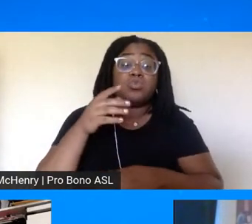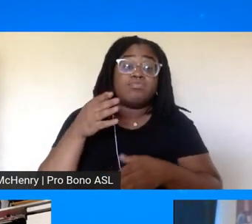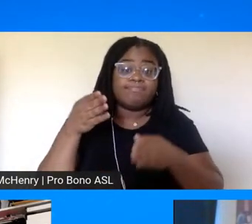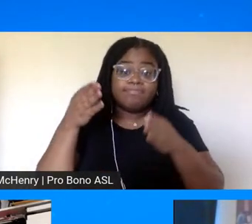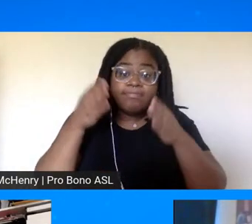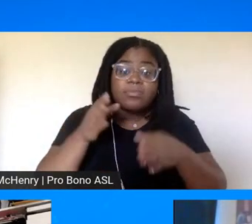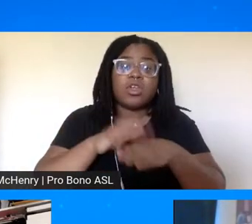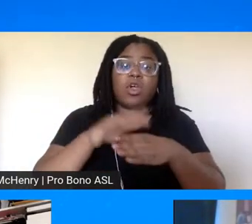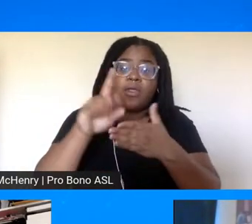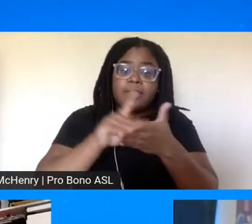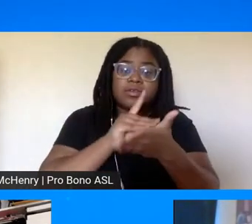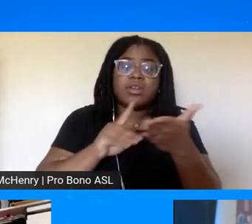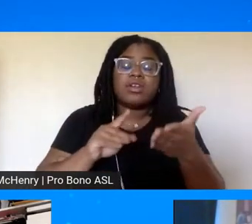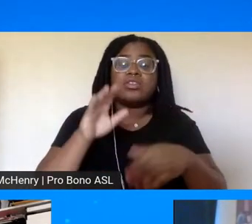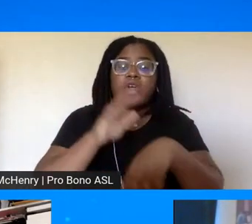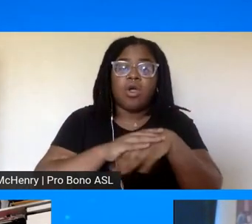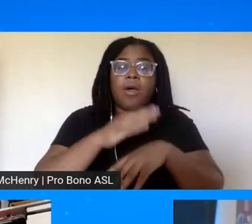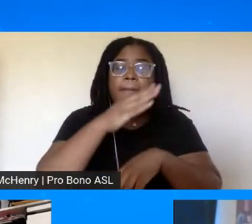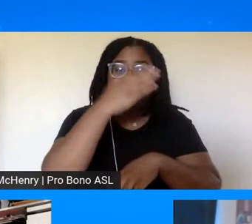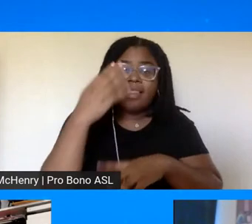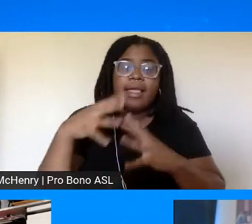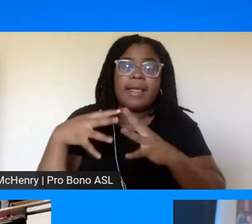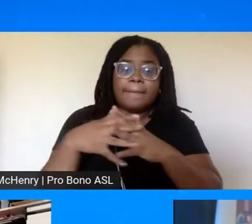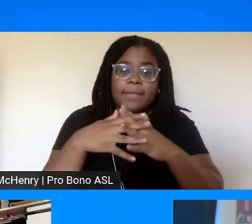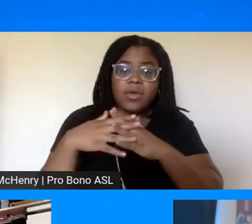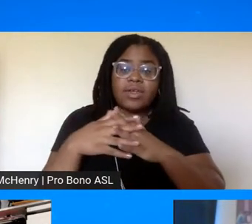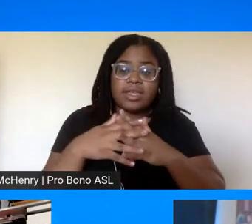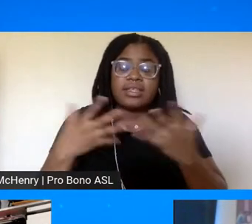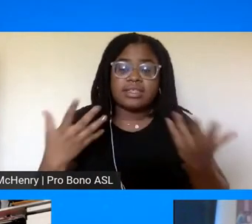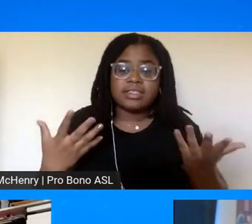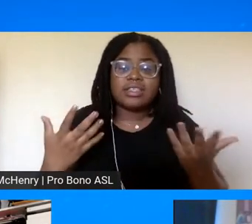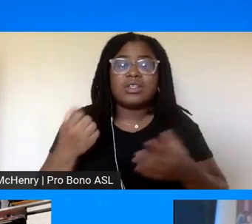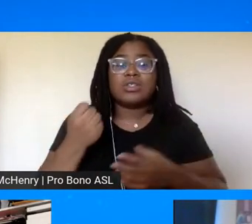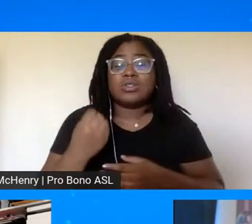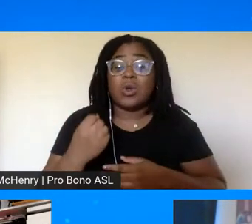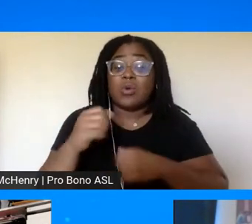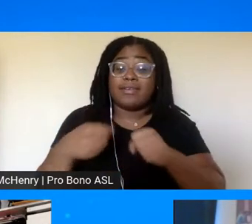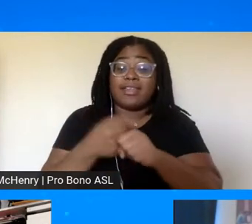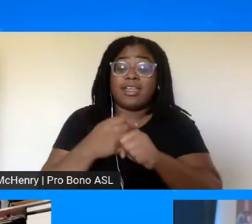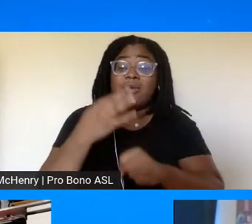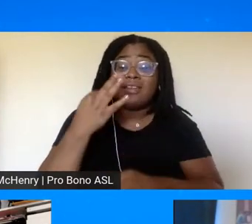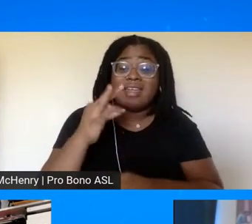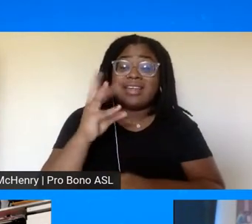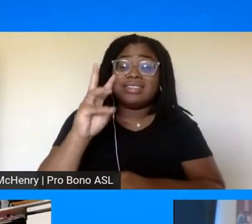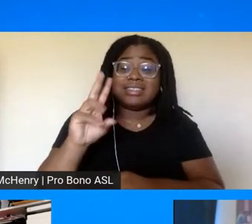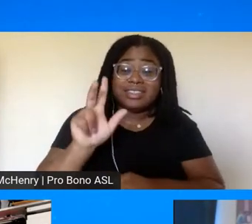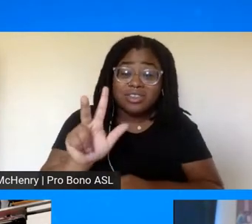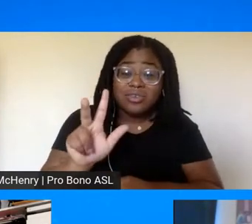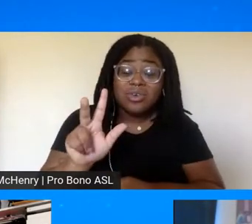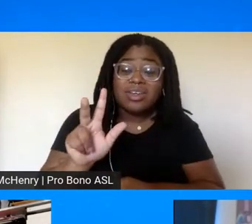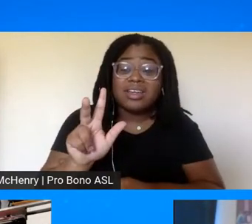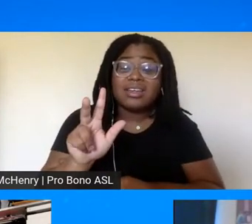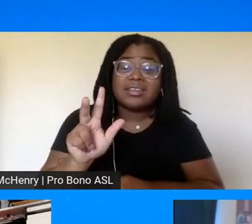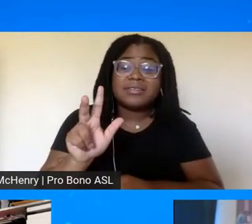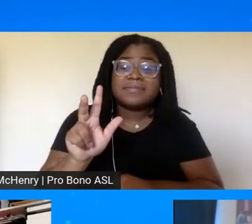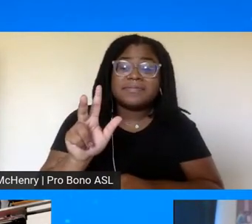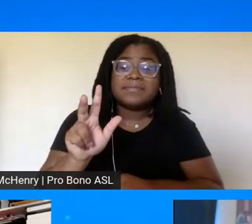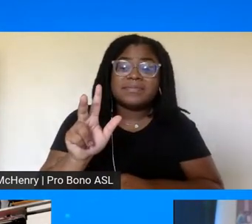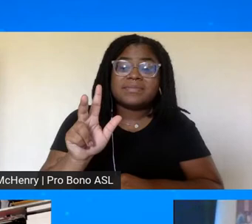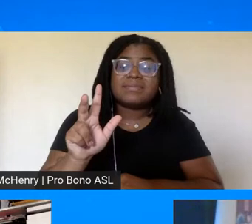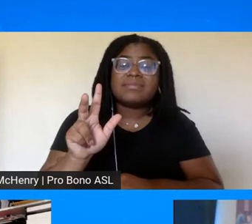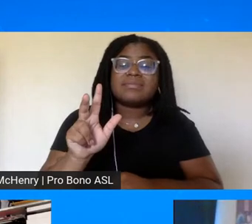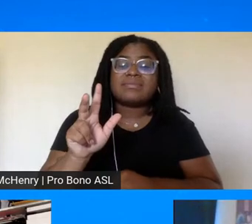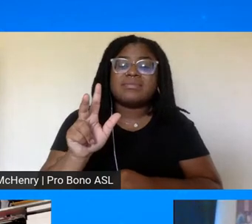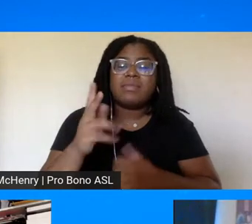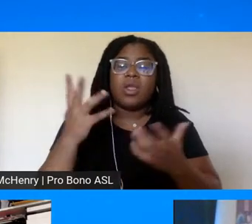to black americans uh and so 1963 became uh what 1955